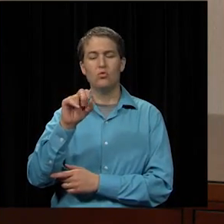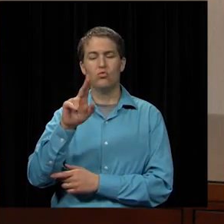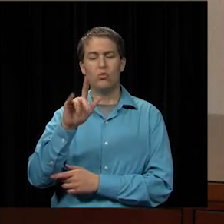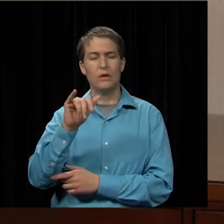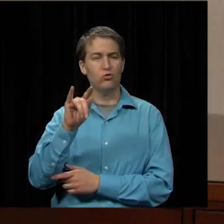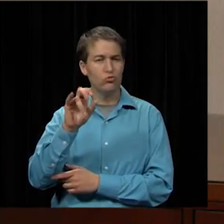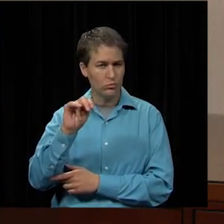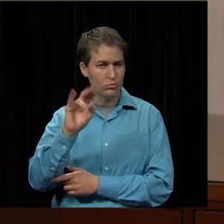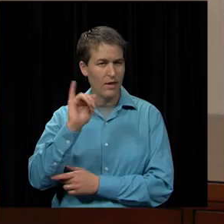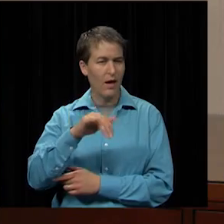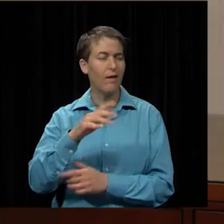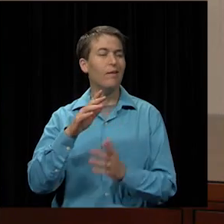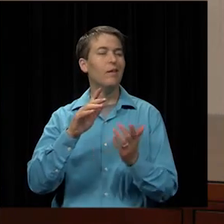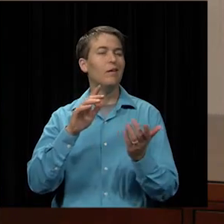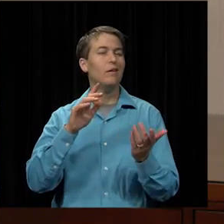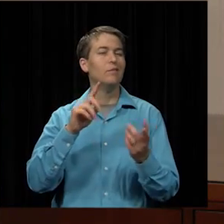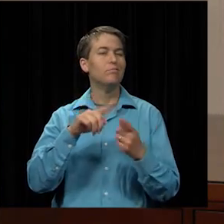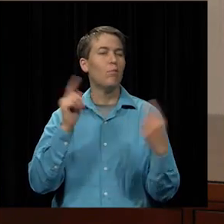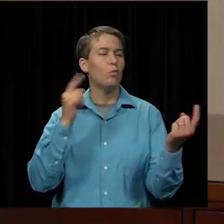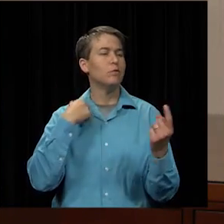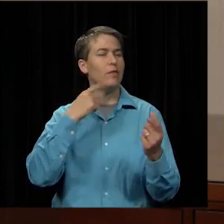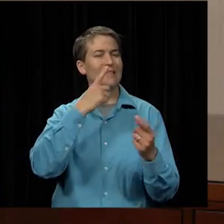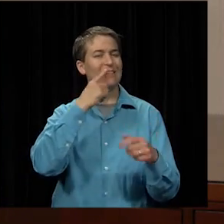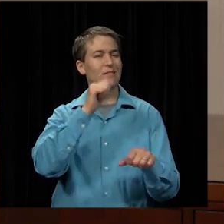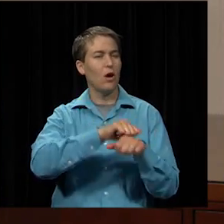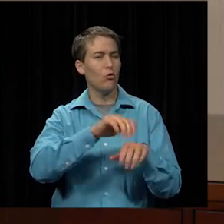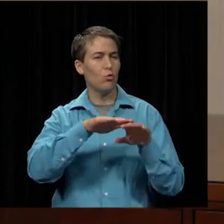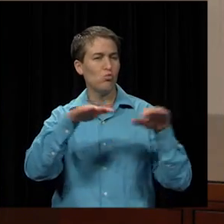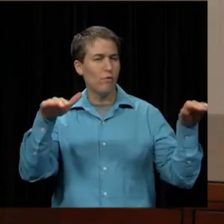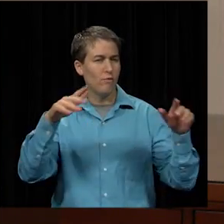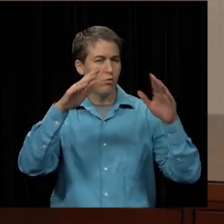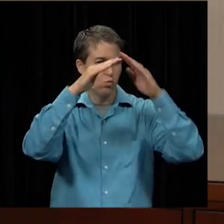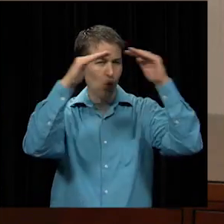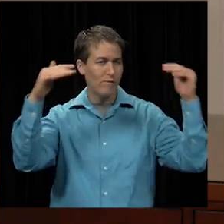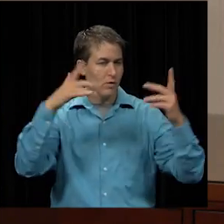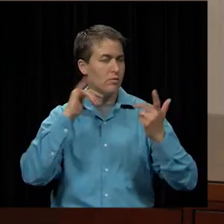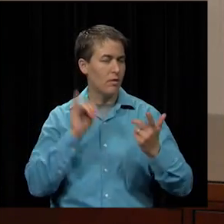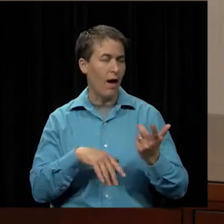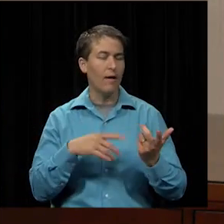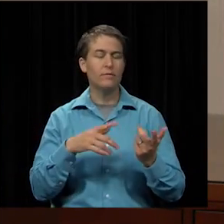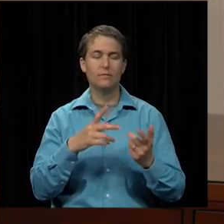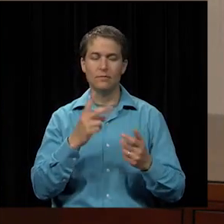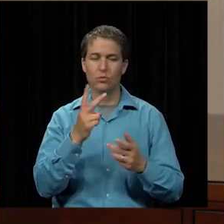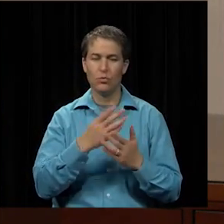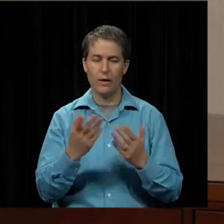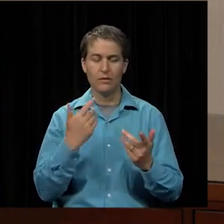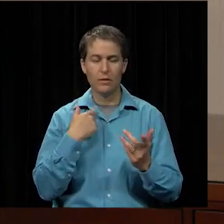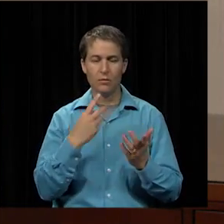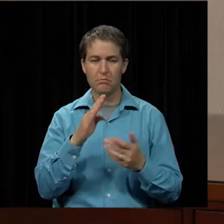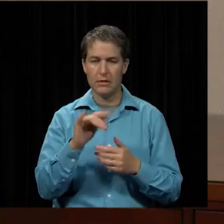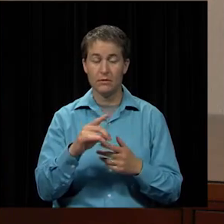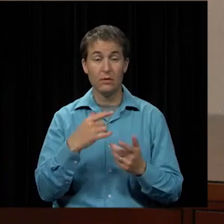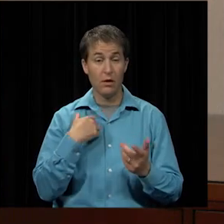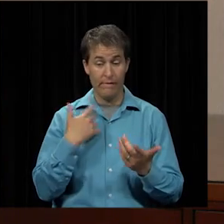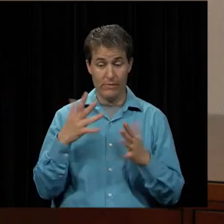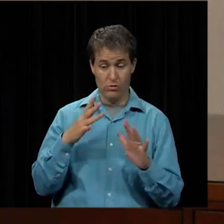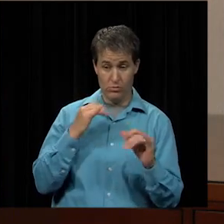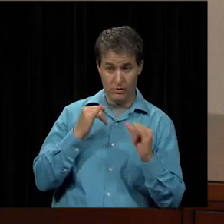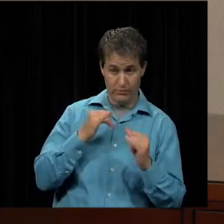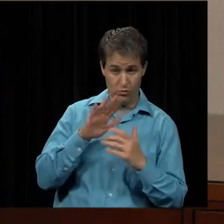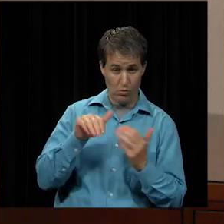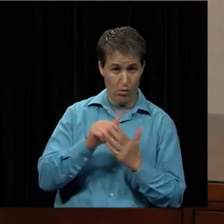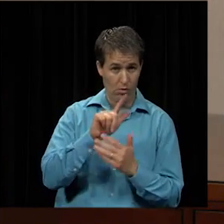uh roof that we discussed last month those were the only two bid alternates i've interviewed all of the low bidders and